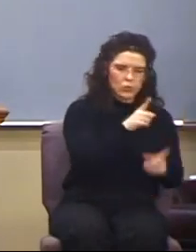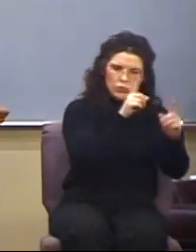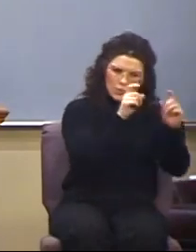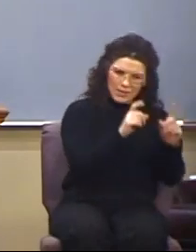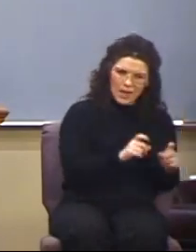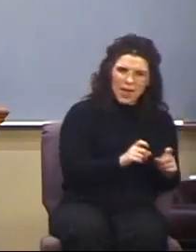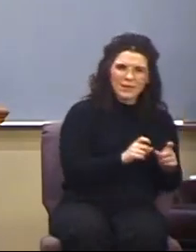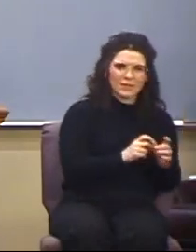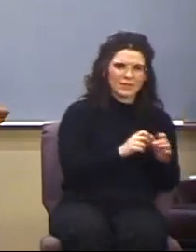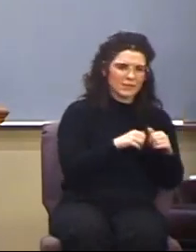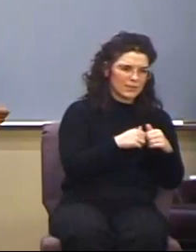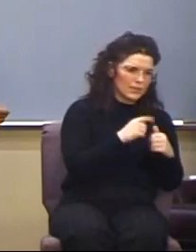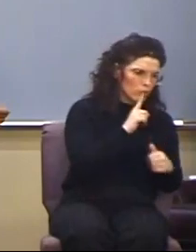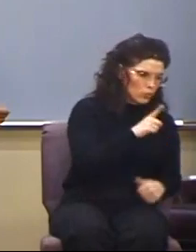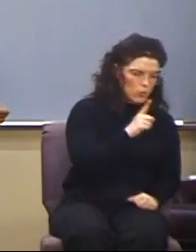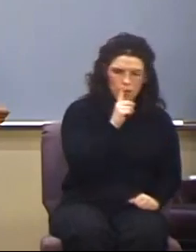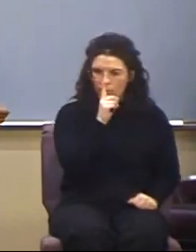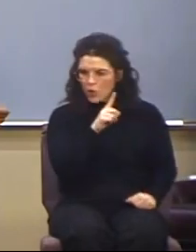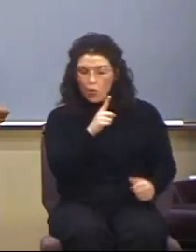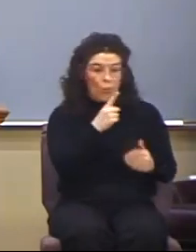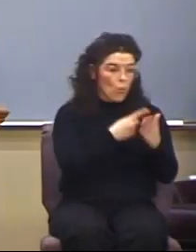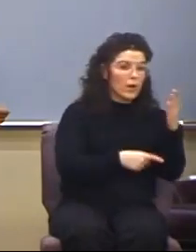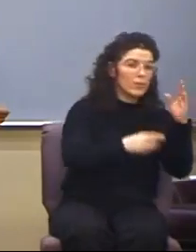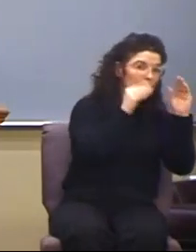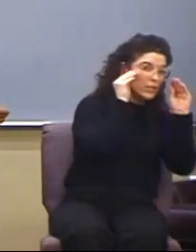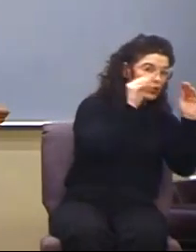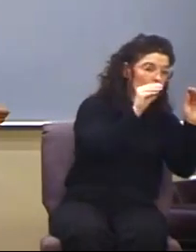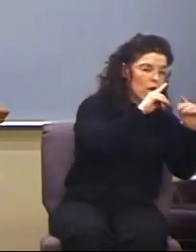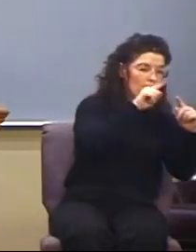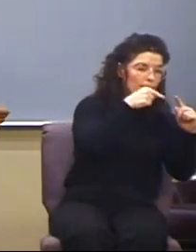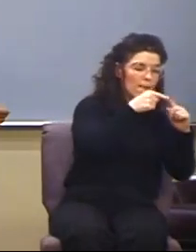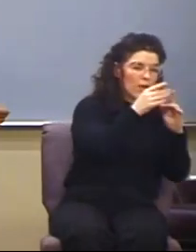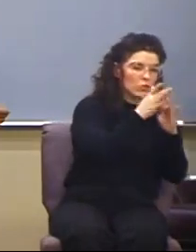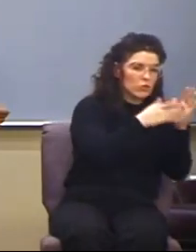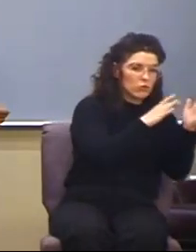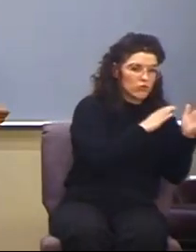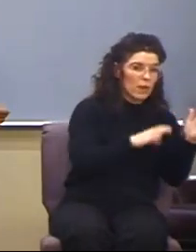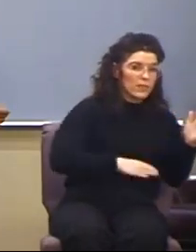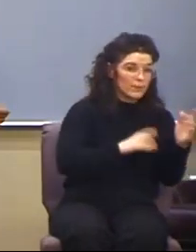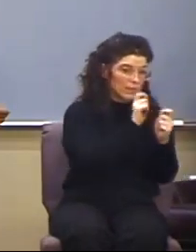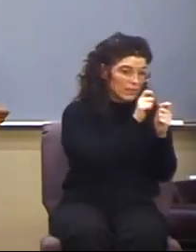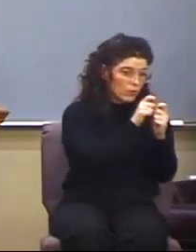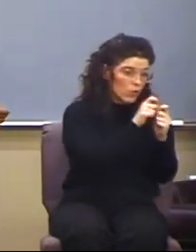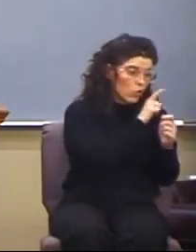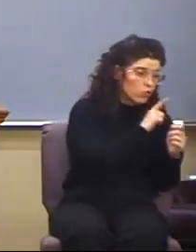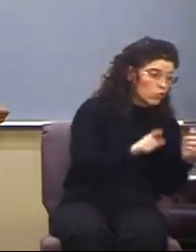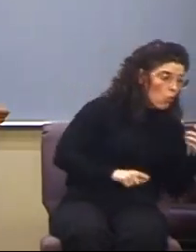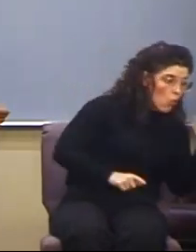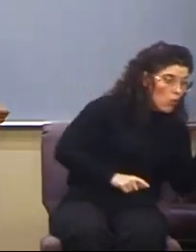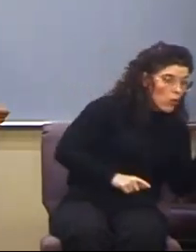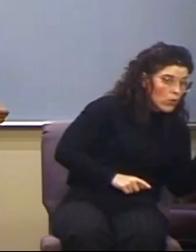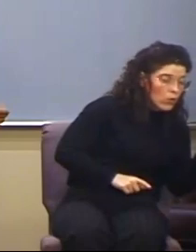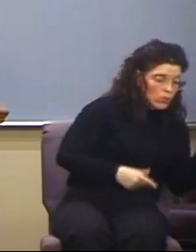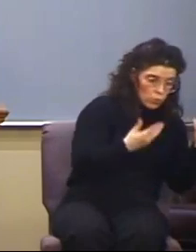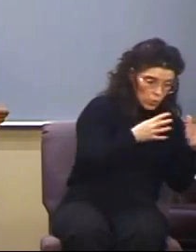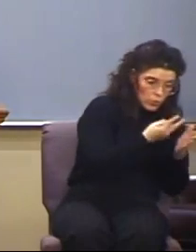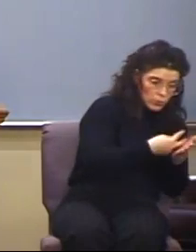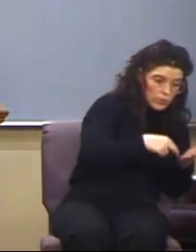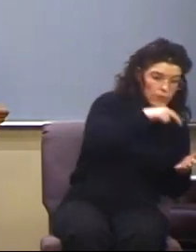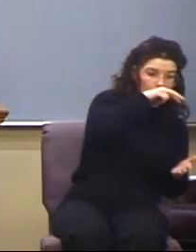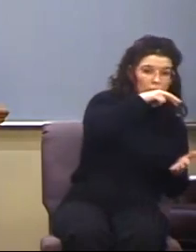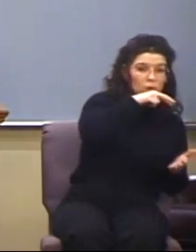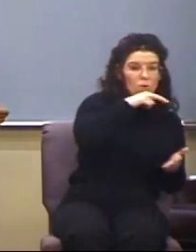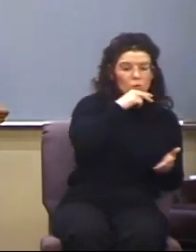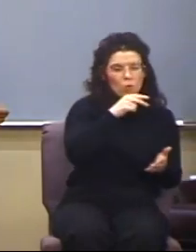what is being taught about Jesus. Specifically, is he Lord, the one who was raised from the dead,